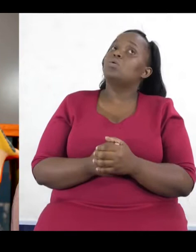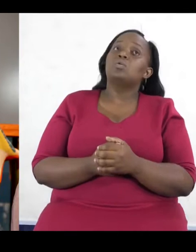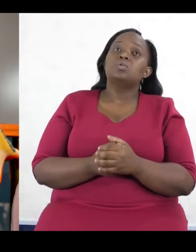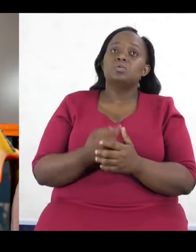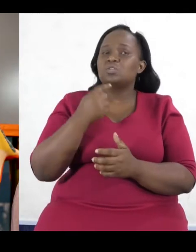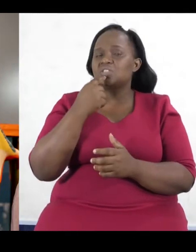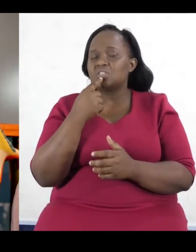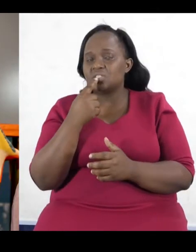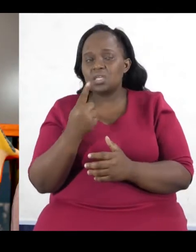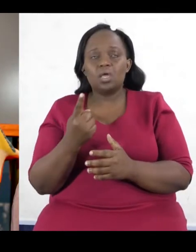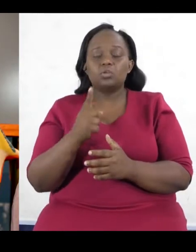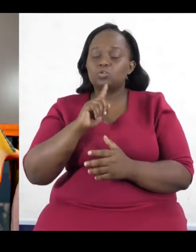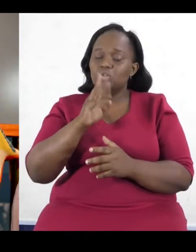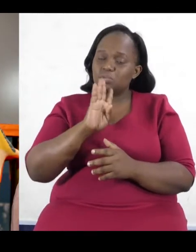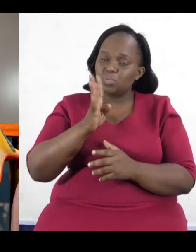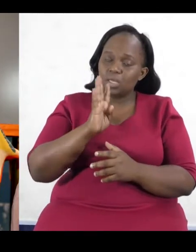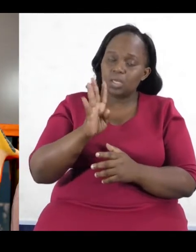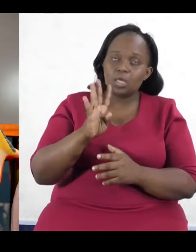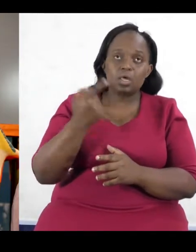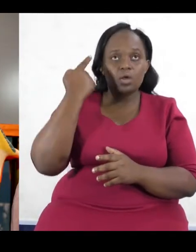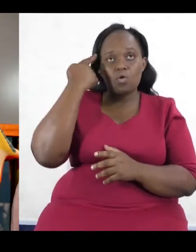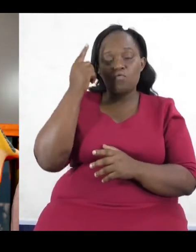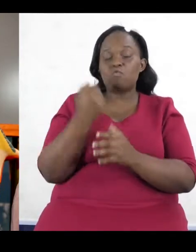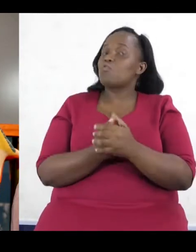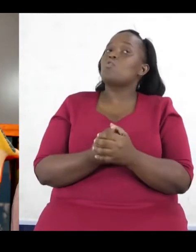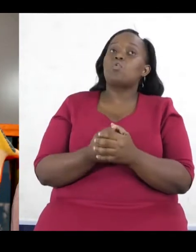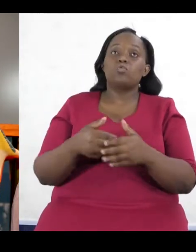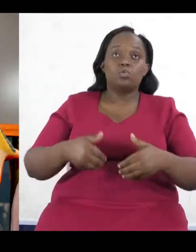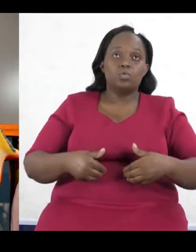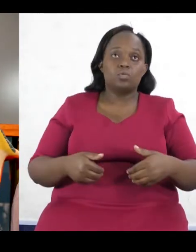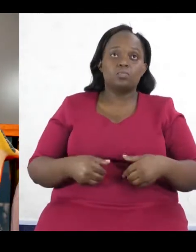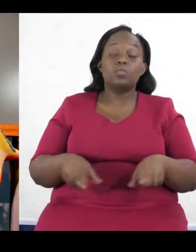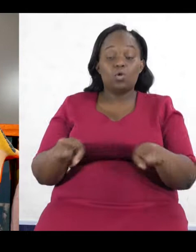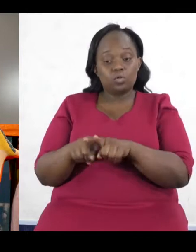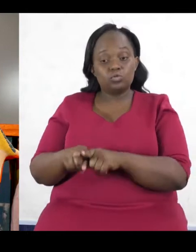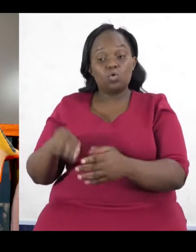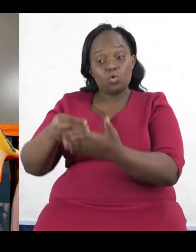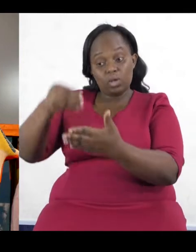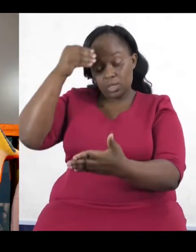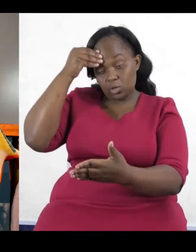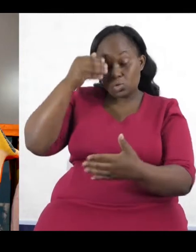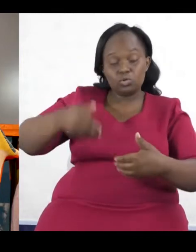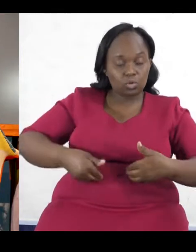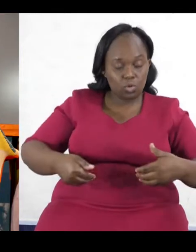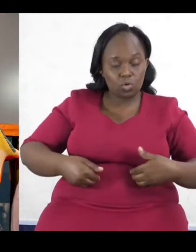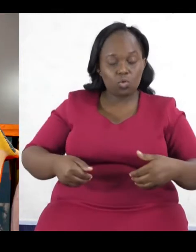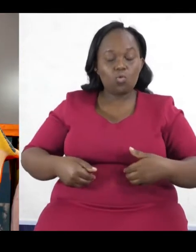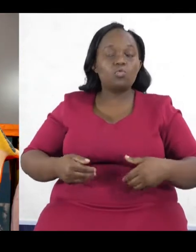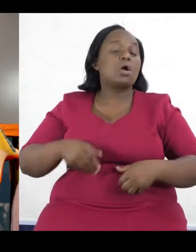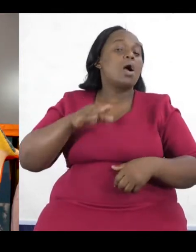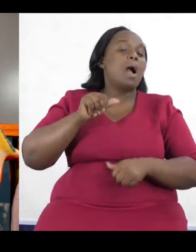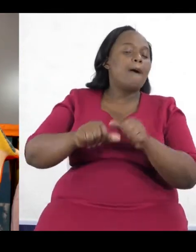that organization needs to play. And also educating those young people about their role as well. So I think it's a case of